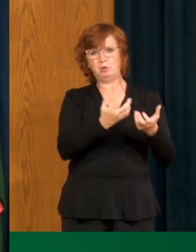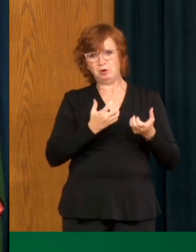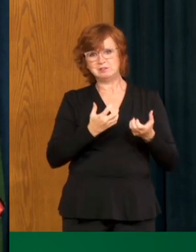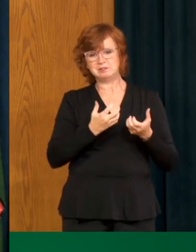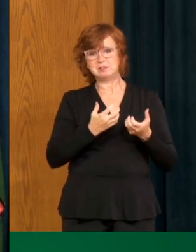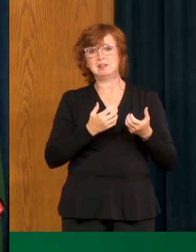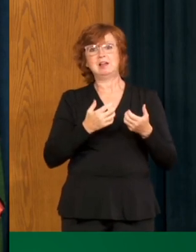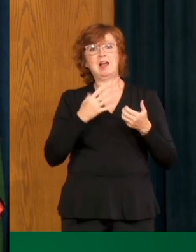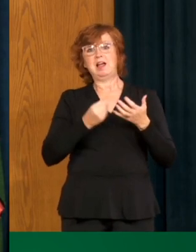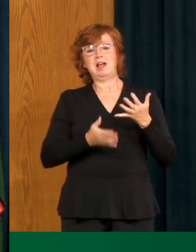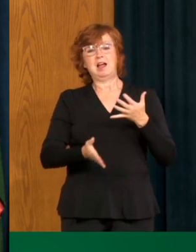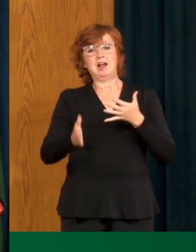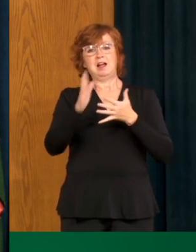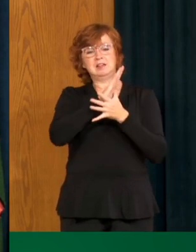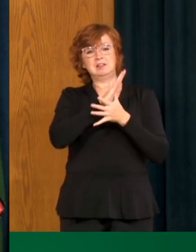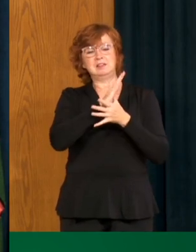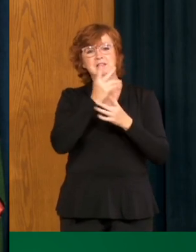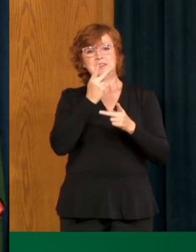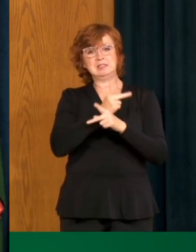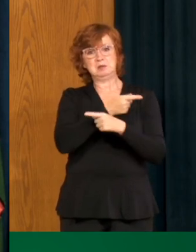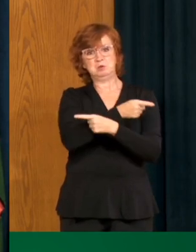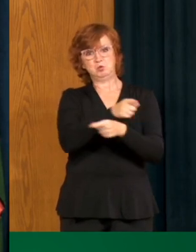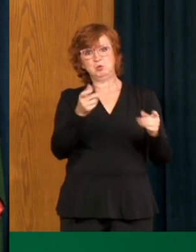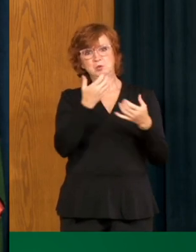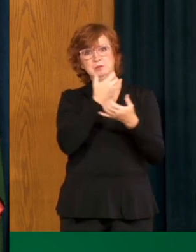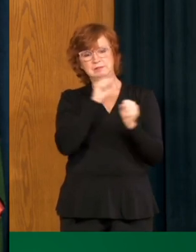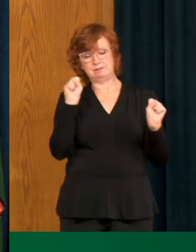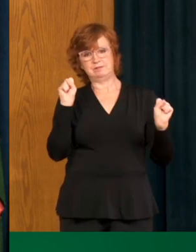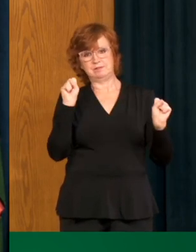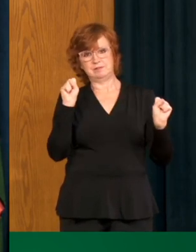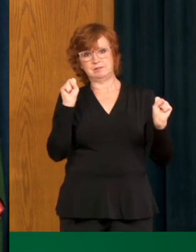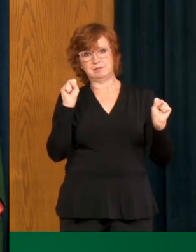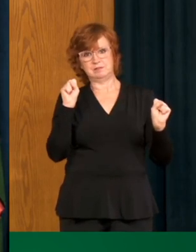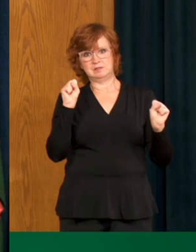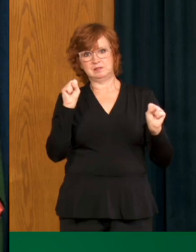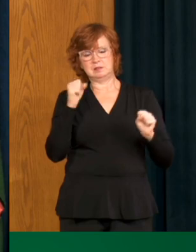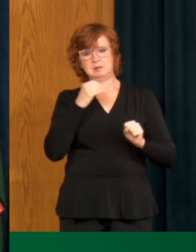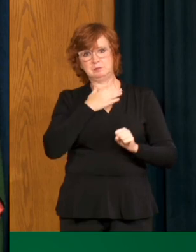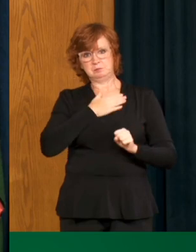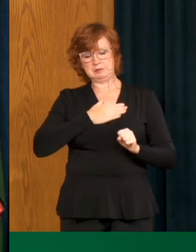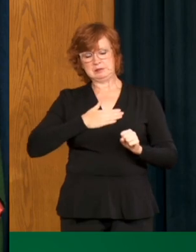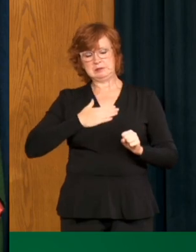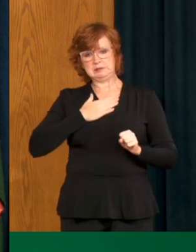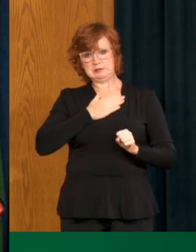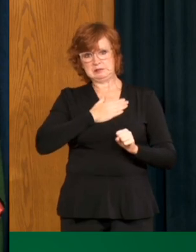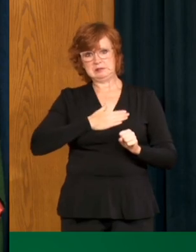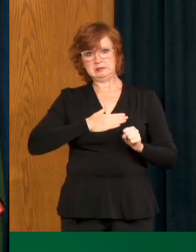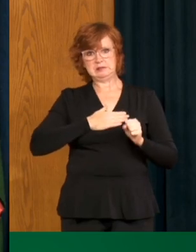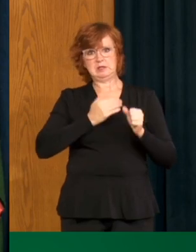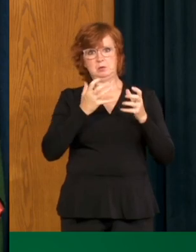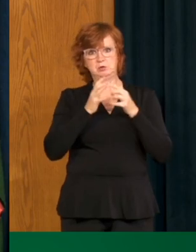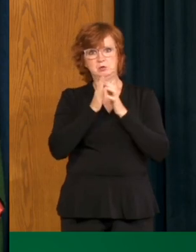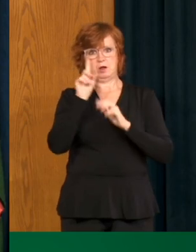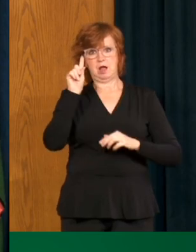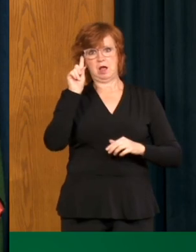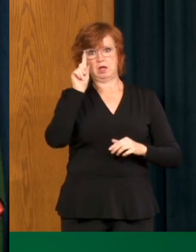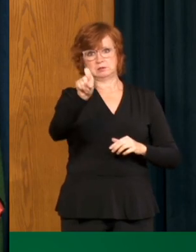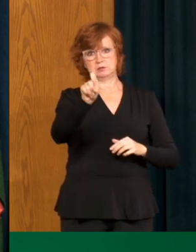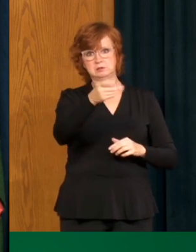you safe. And I am asking for each and every one of you's complete cooperation in the days ahead.